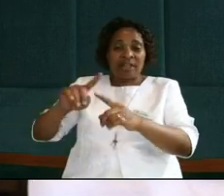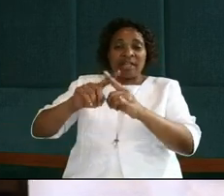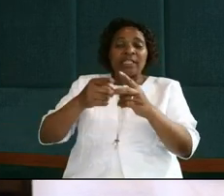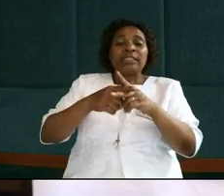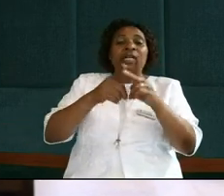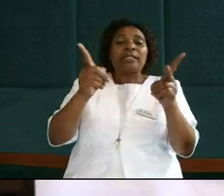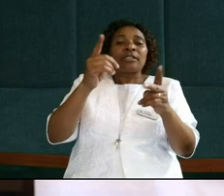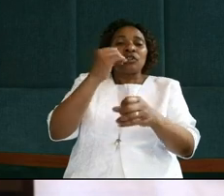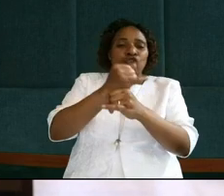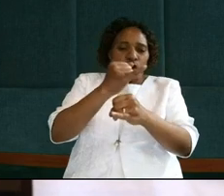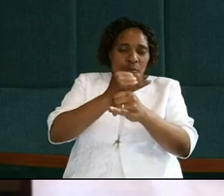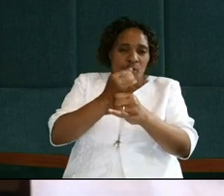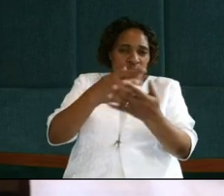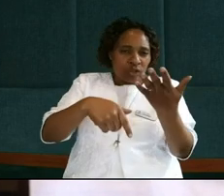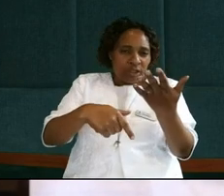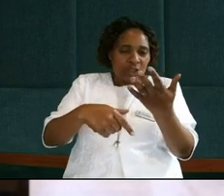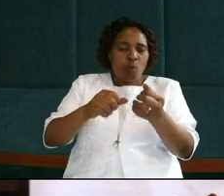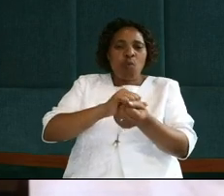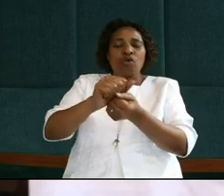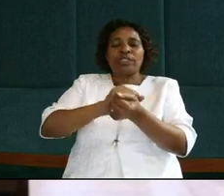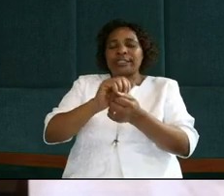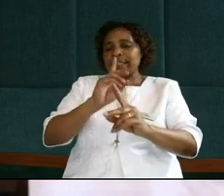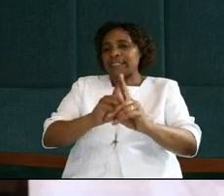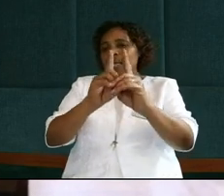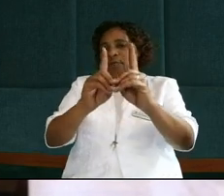of washing his disciples' feet.